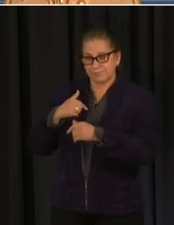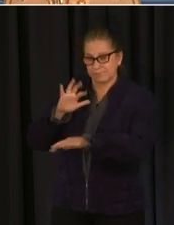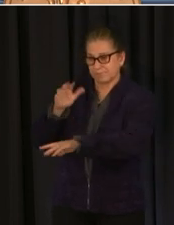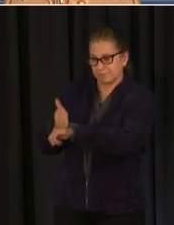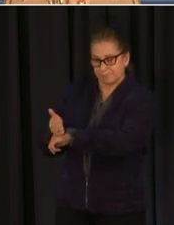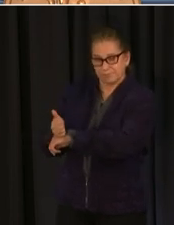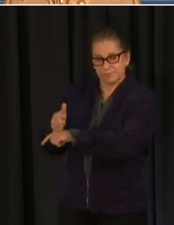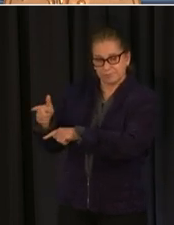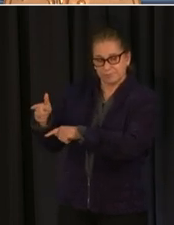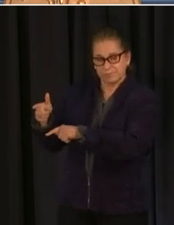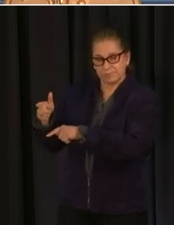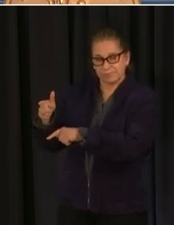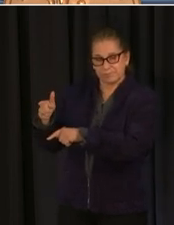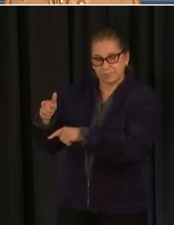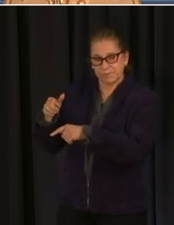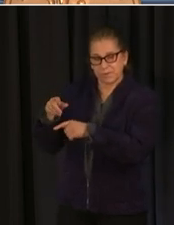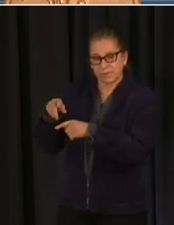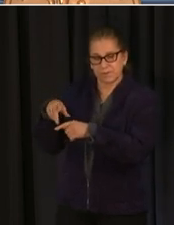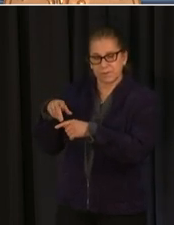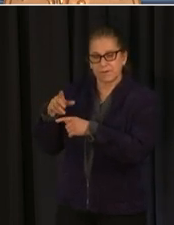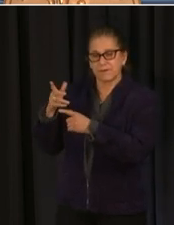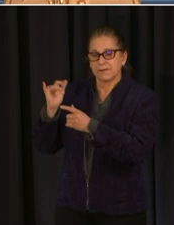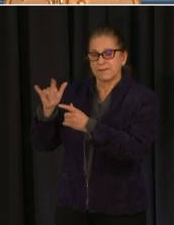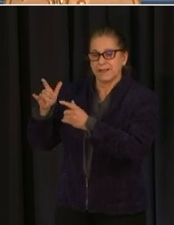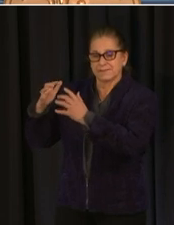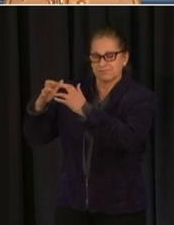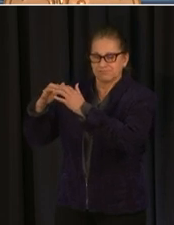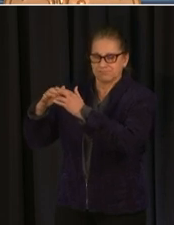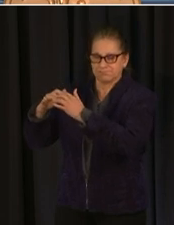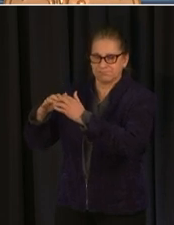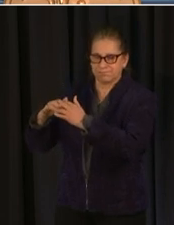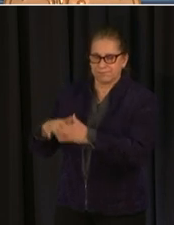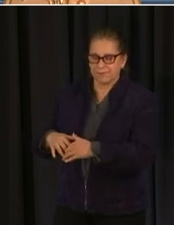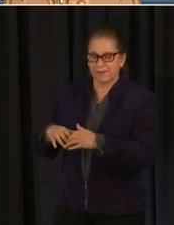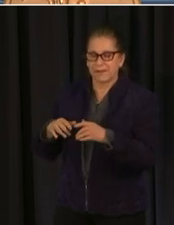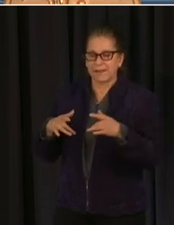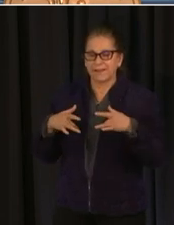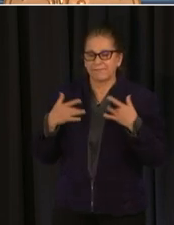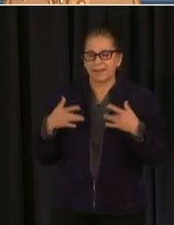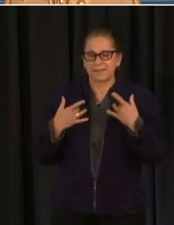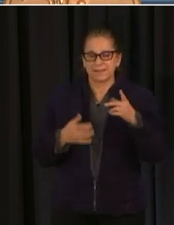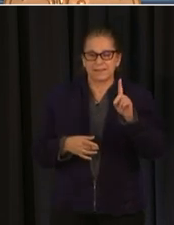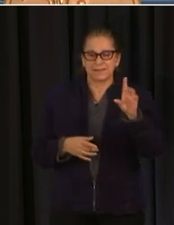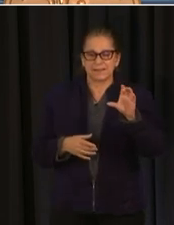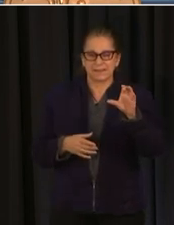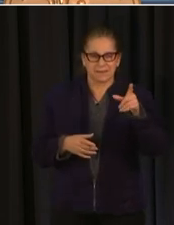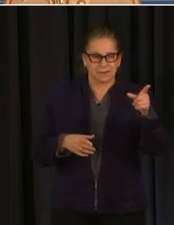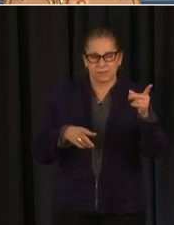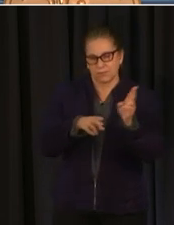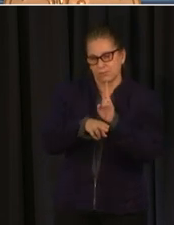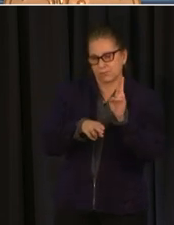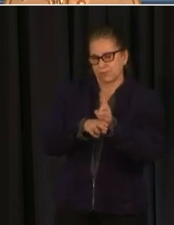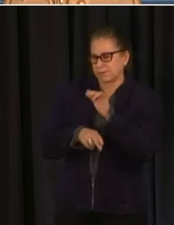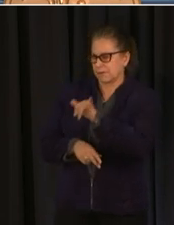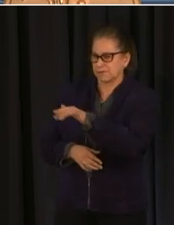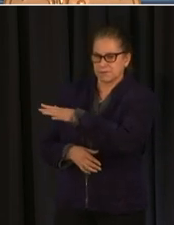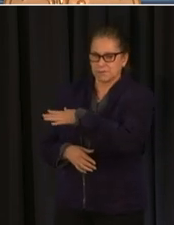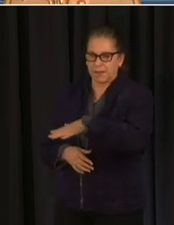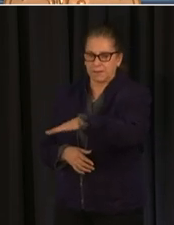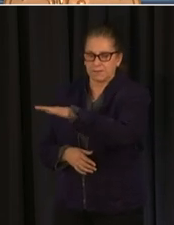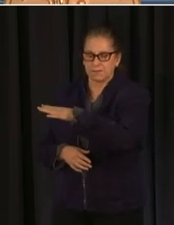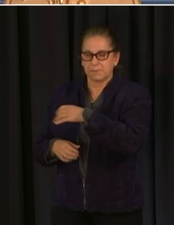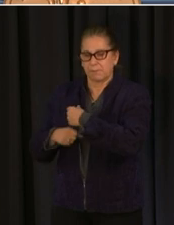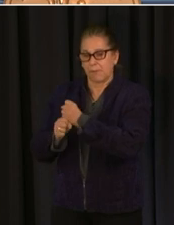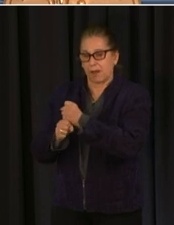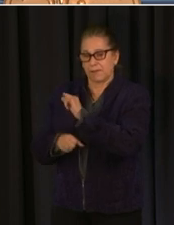grateful to events dc for making this very significant part of their space available we're grateful to